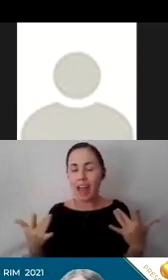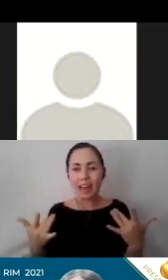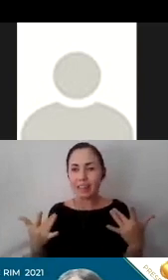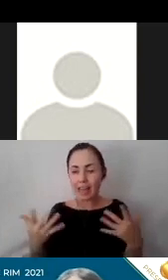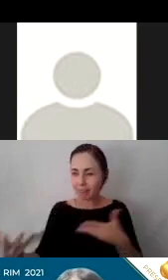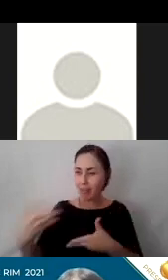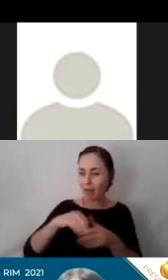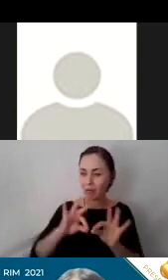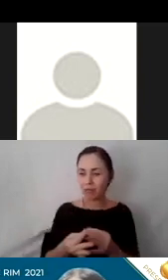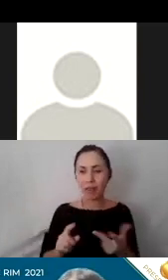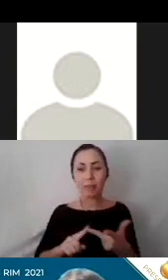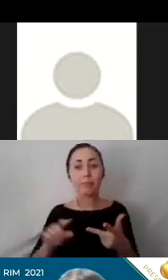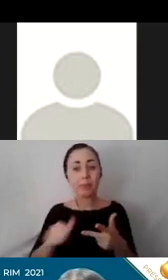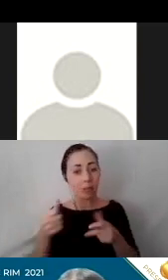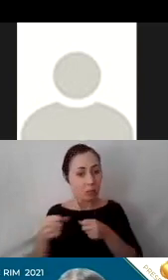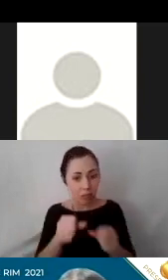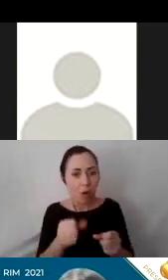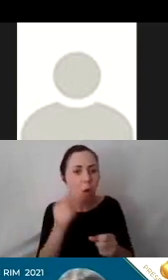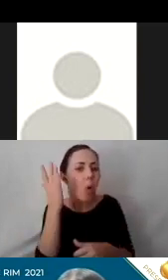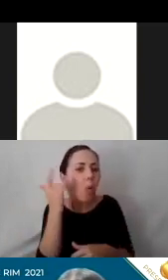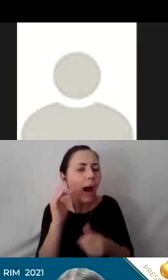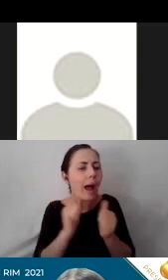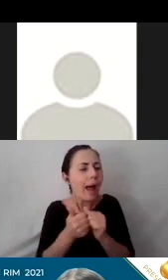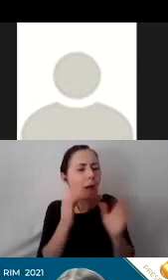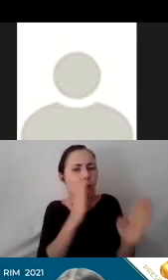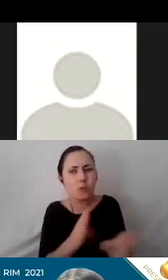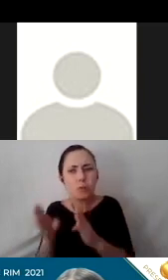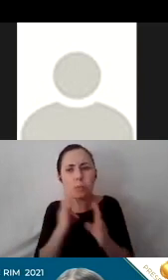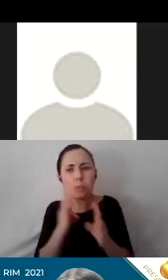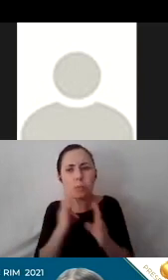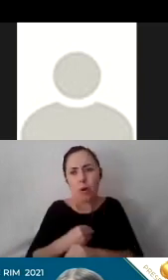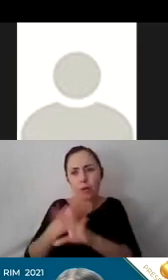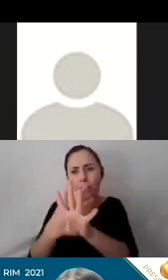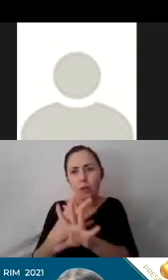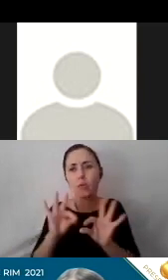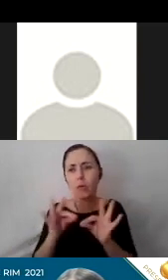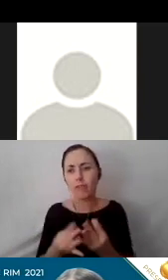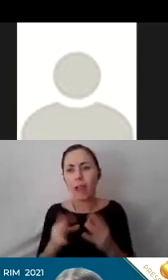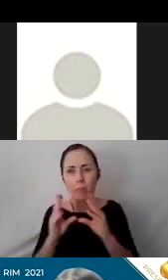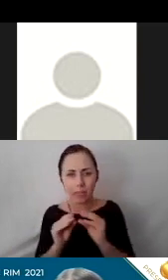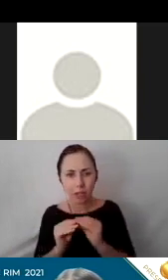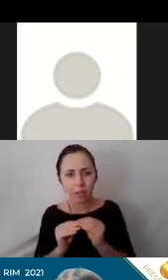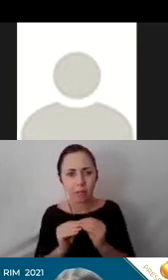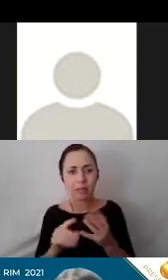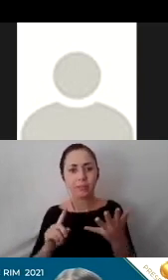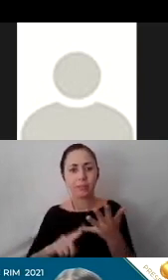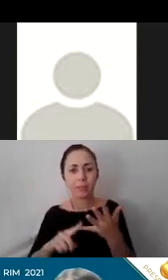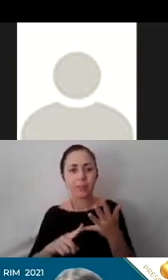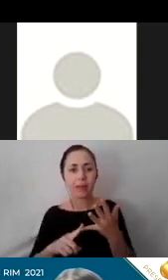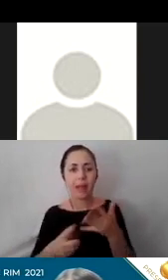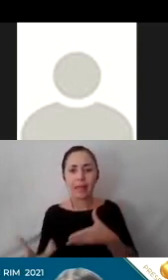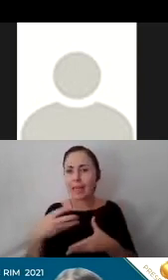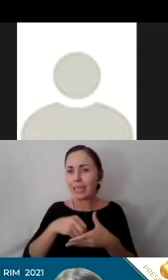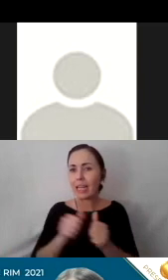strategies include why and how to plan and prepare for a virtual family conference and engaging with equity to empower